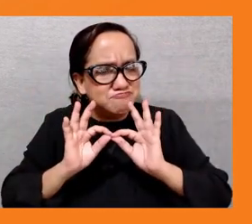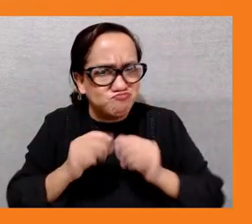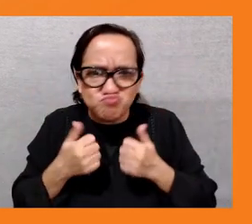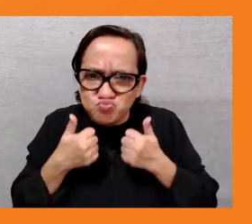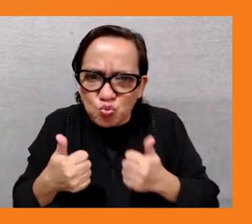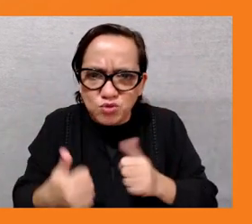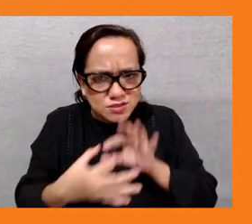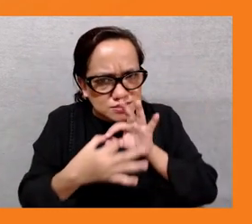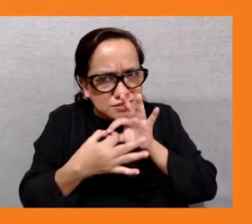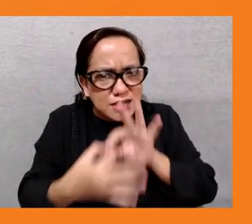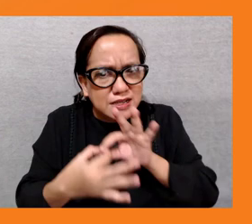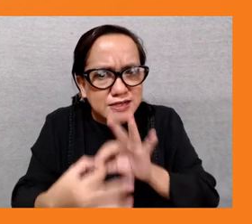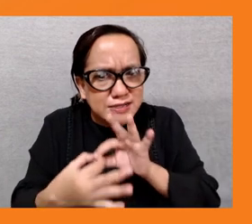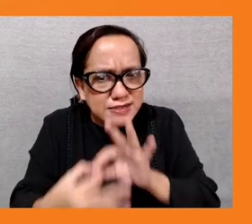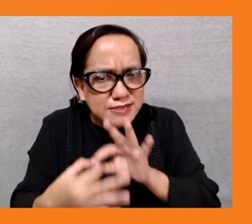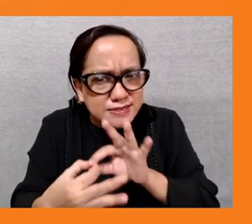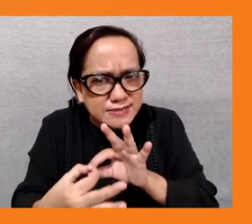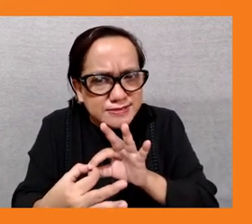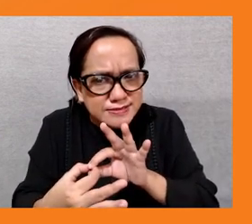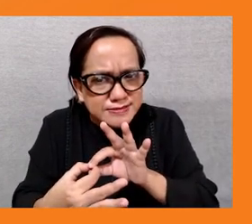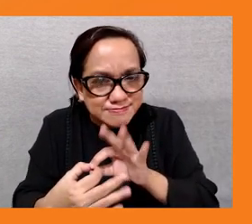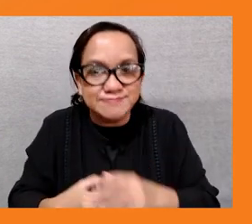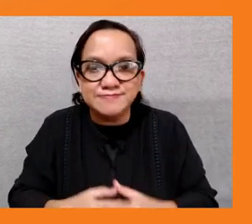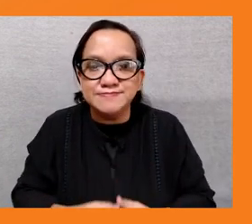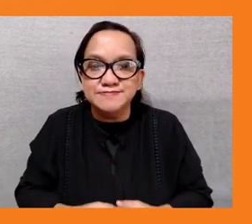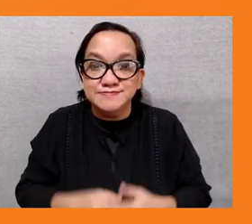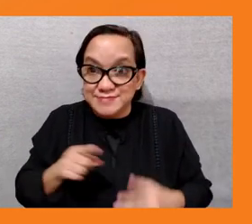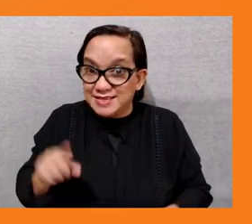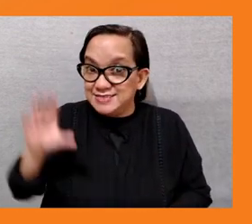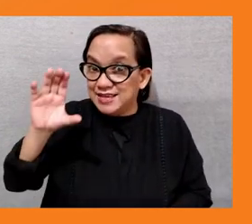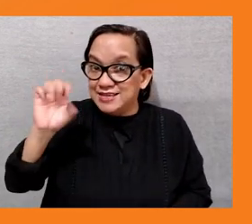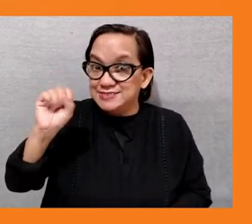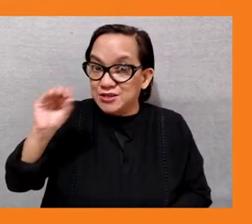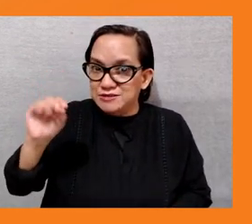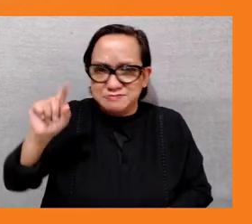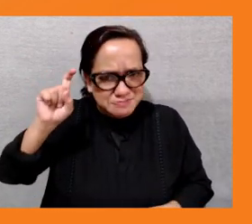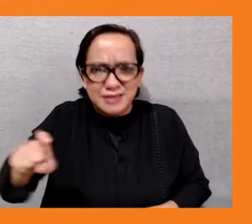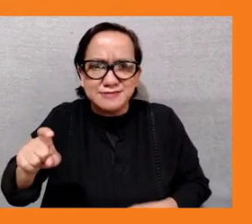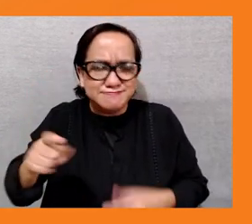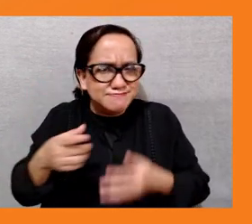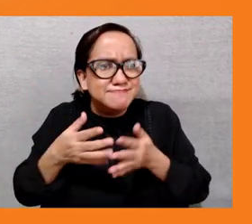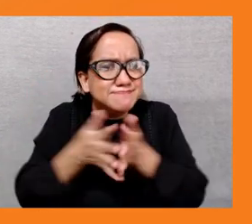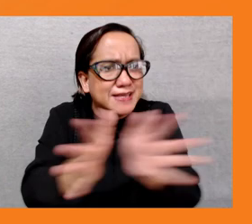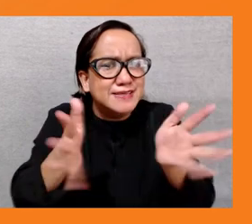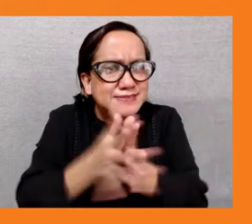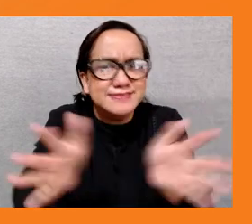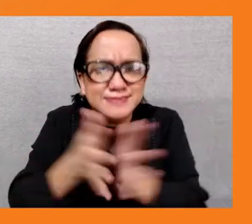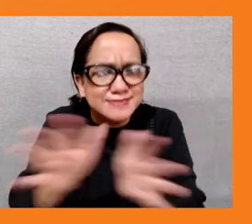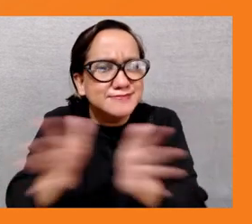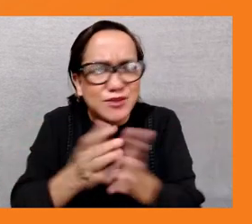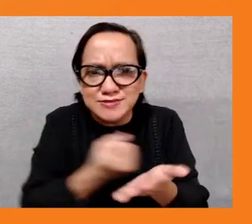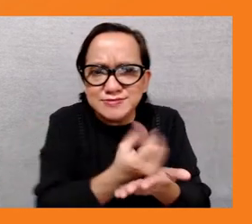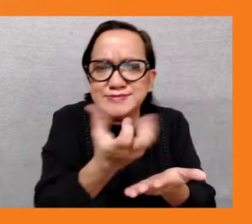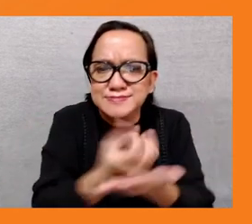stakeholders to inform the cca policy development and decision making that is gender sensitive and socially